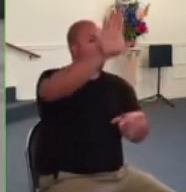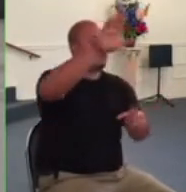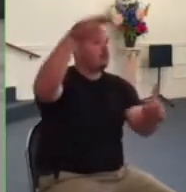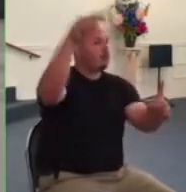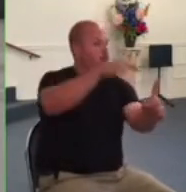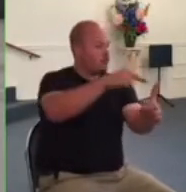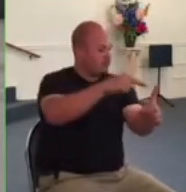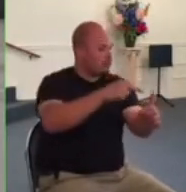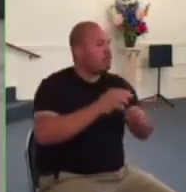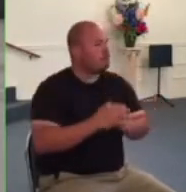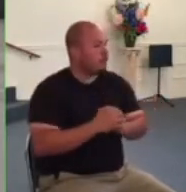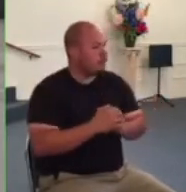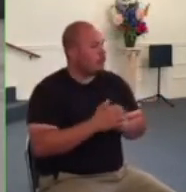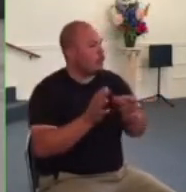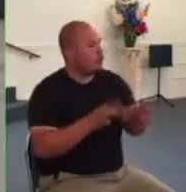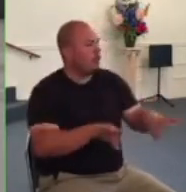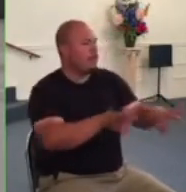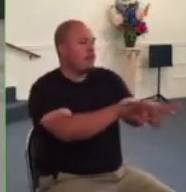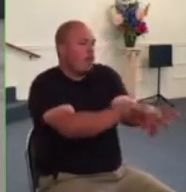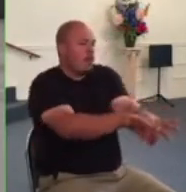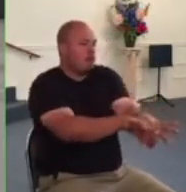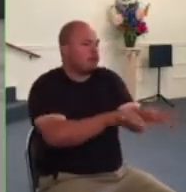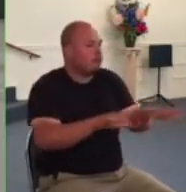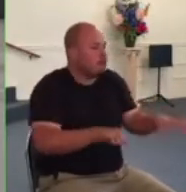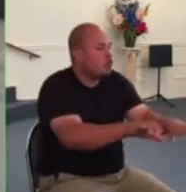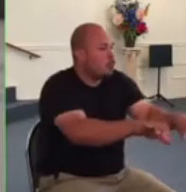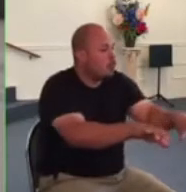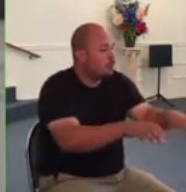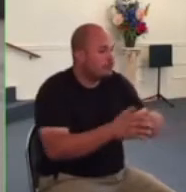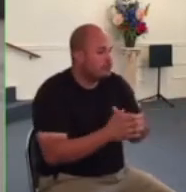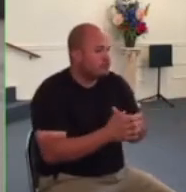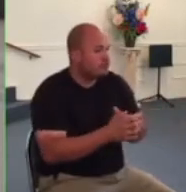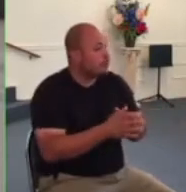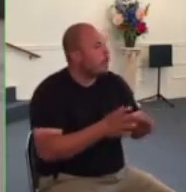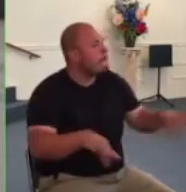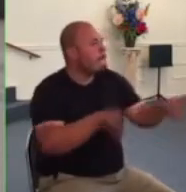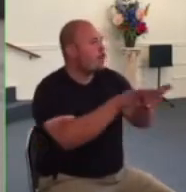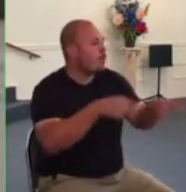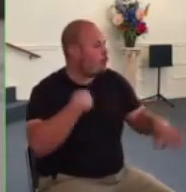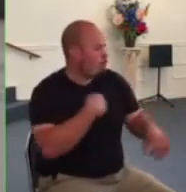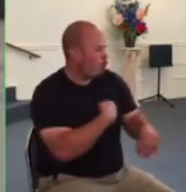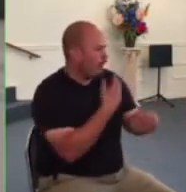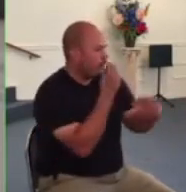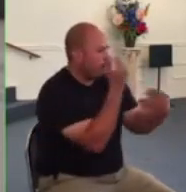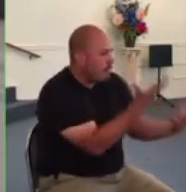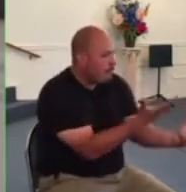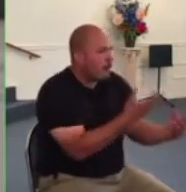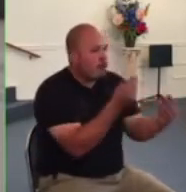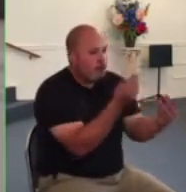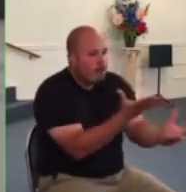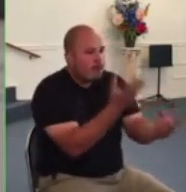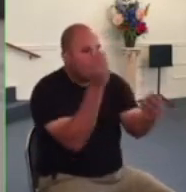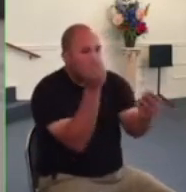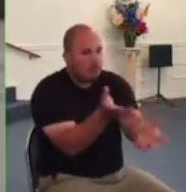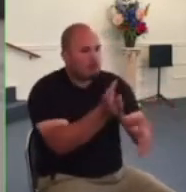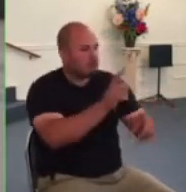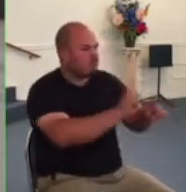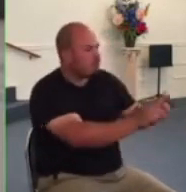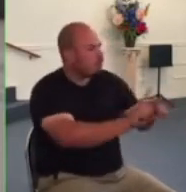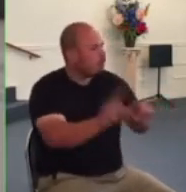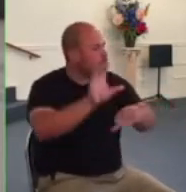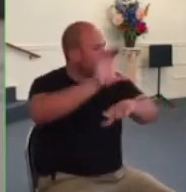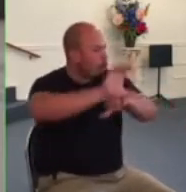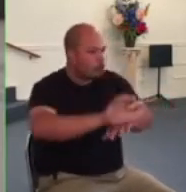wise for us to give them some grace just like you've given to one another for all of us